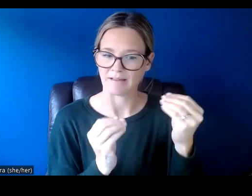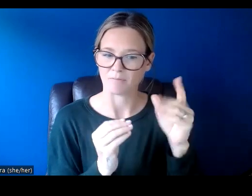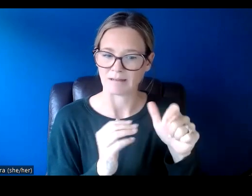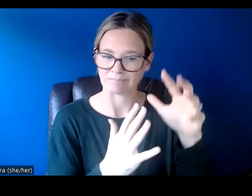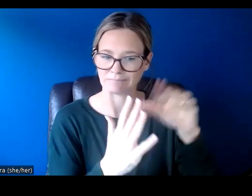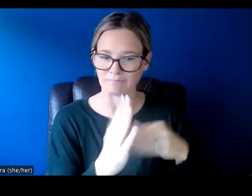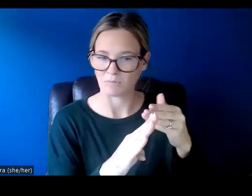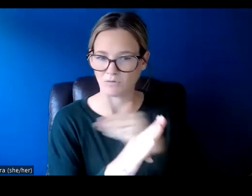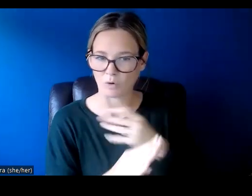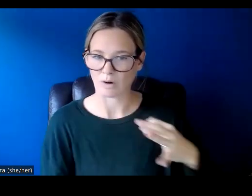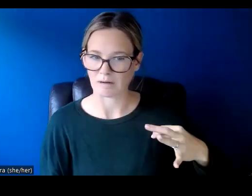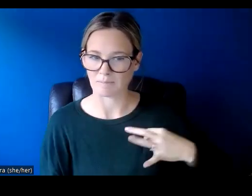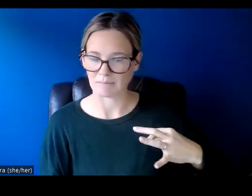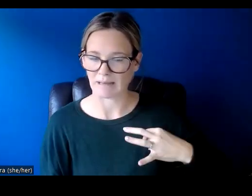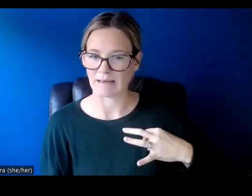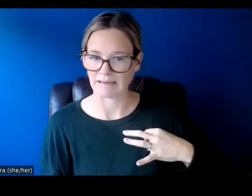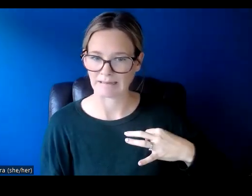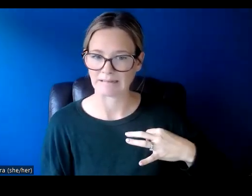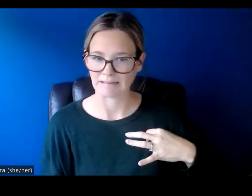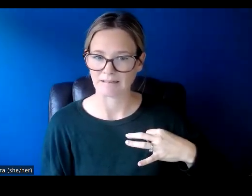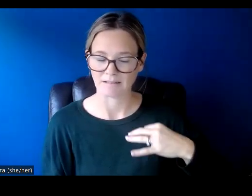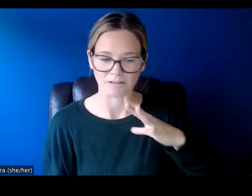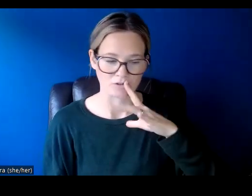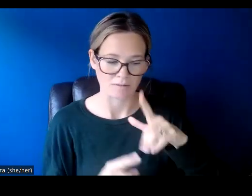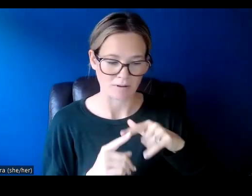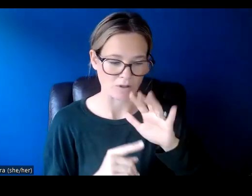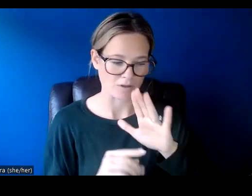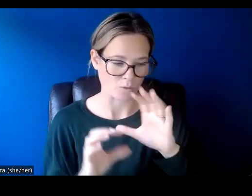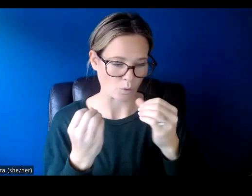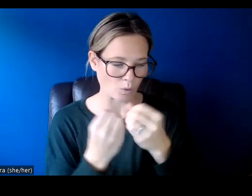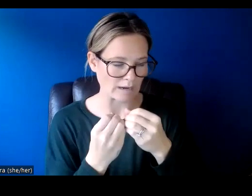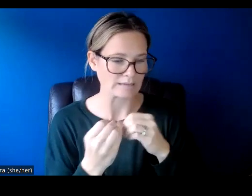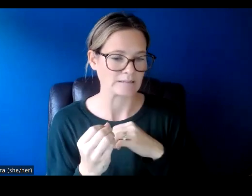before they start applying and talking about their organization.